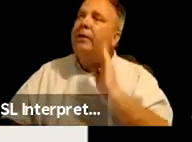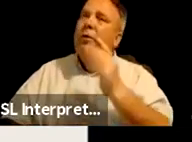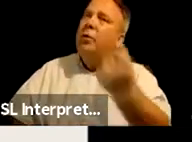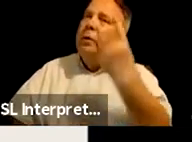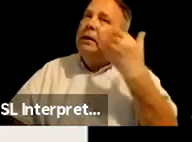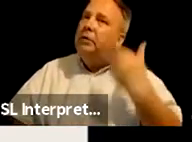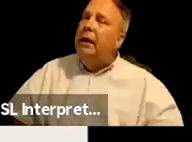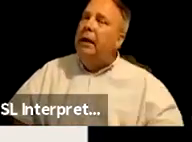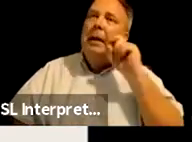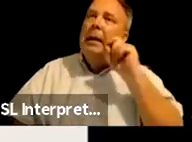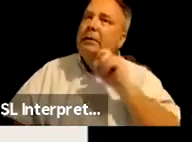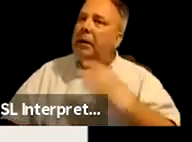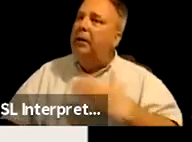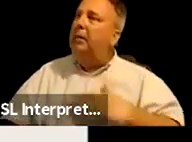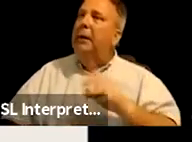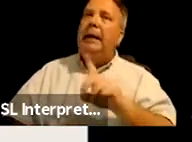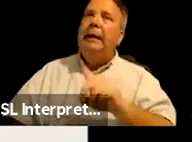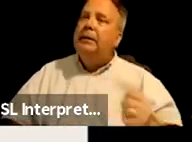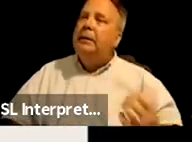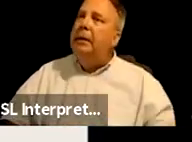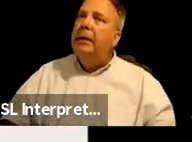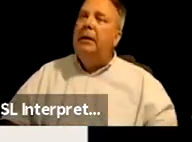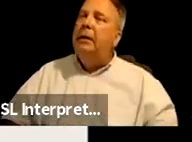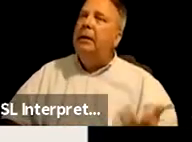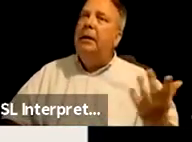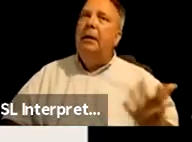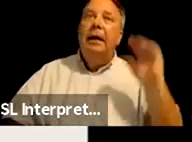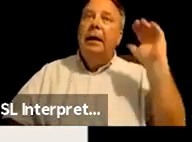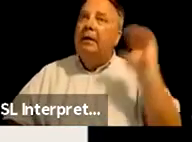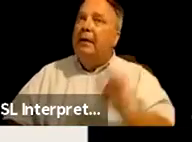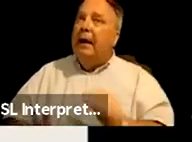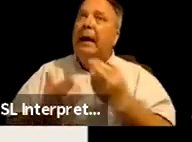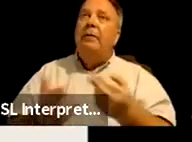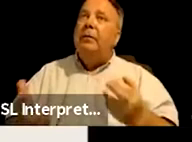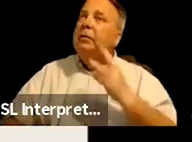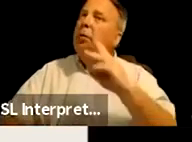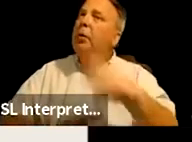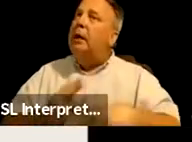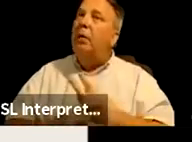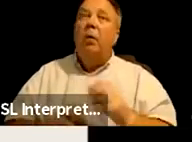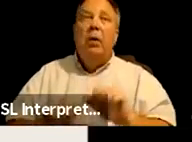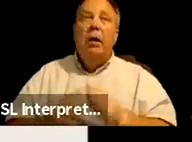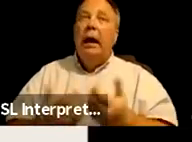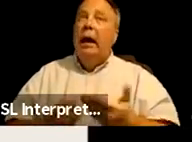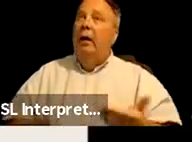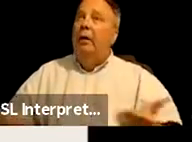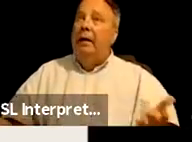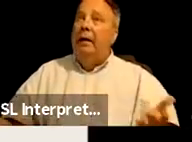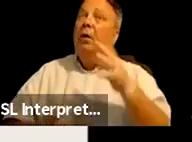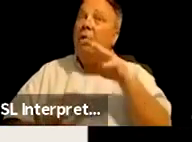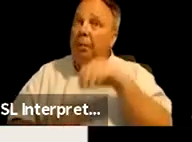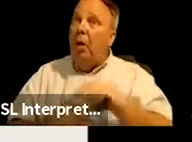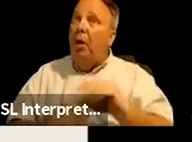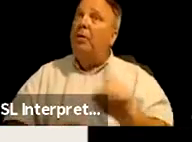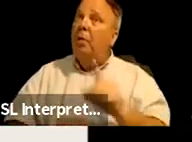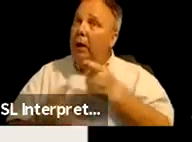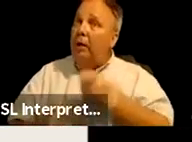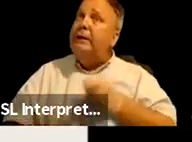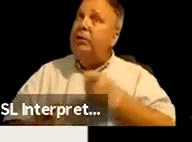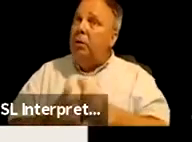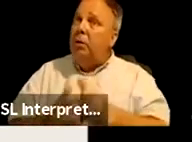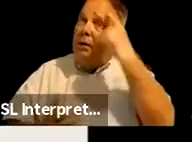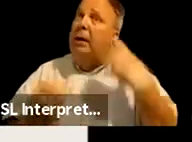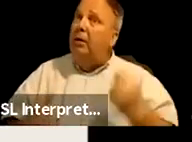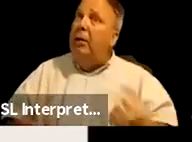my gender, my disabilities, and you know, the lack of resources in the world and how these are part of where I struggle with mental